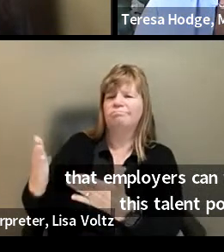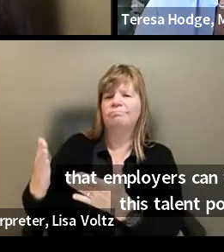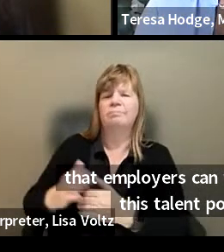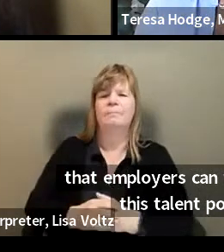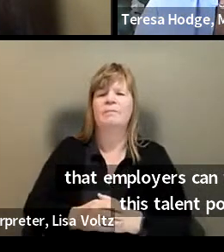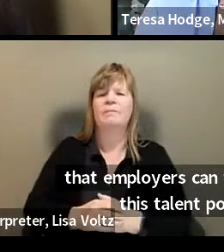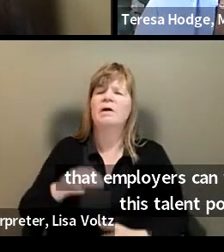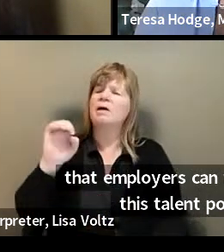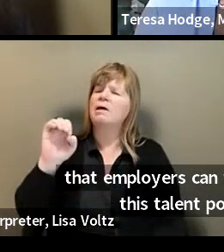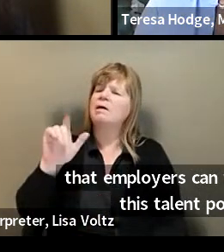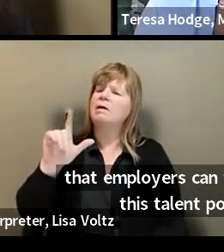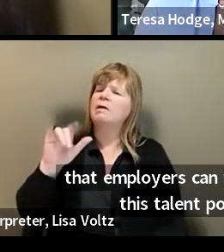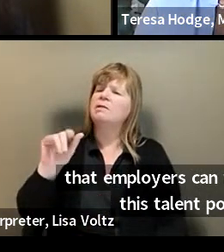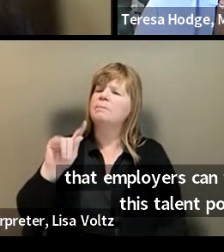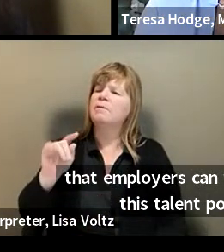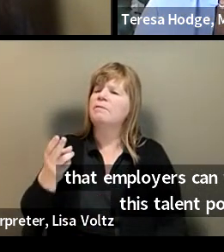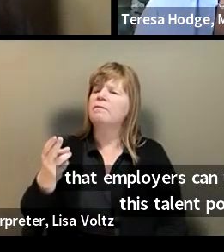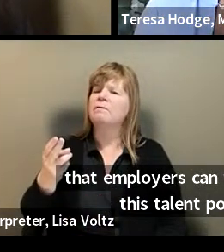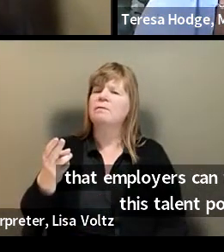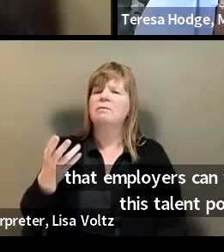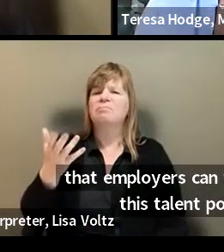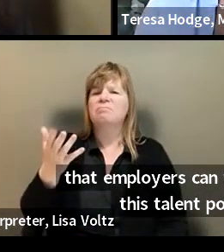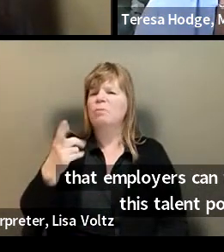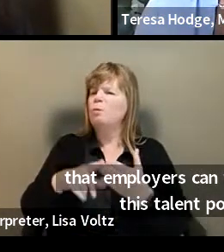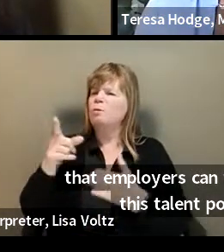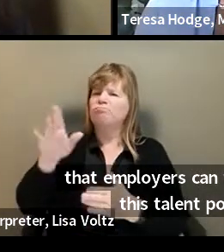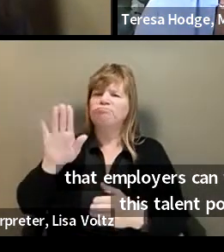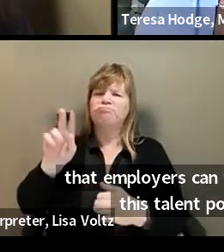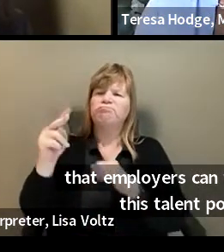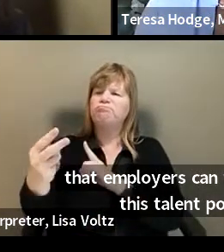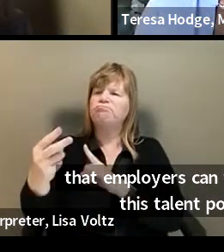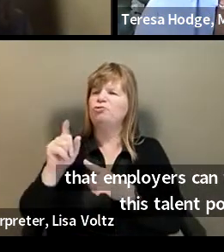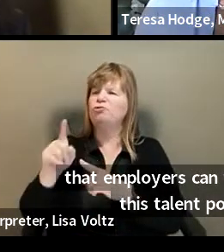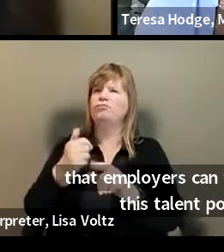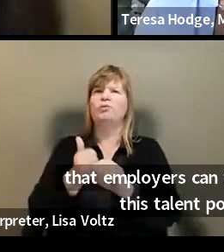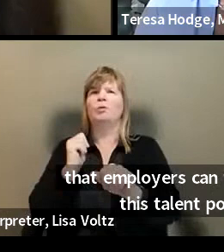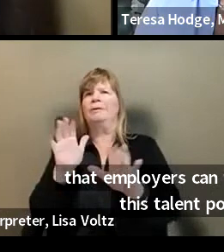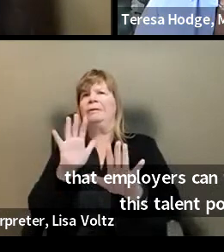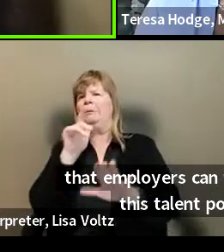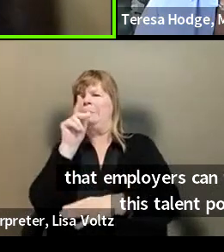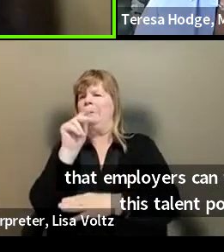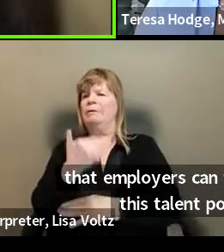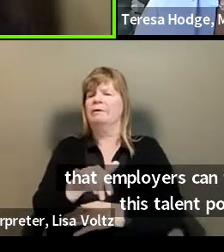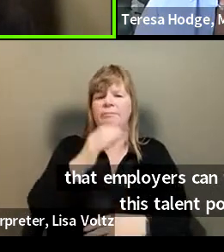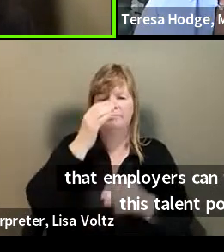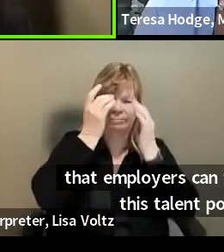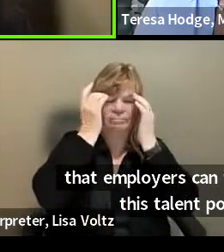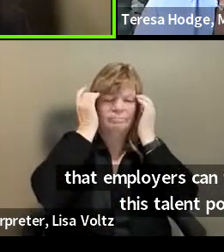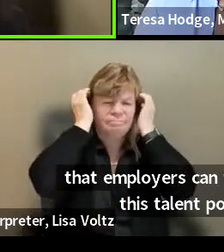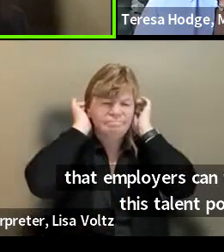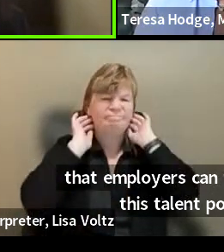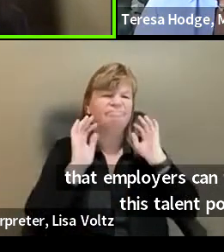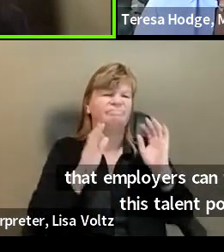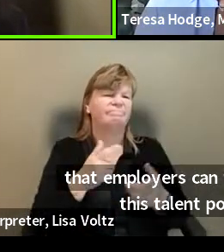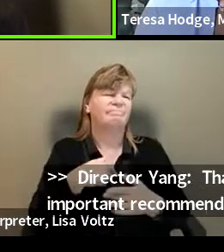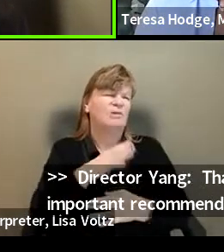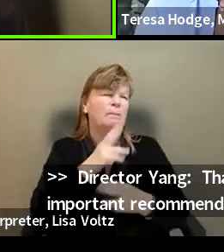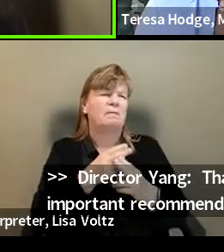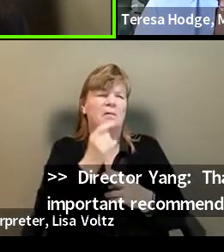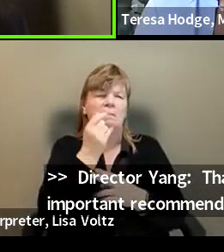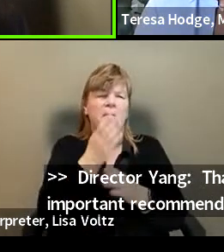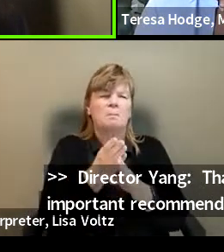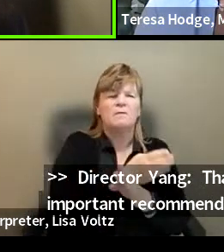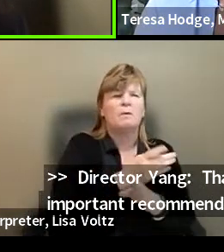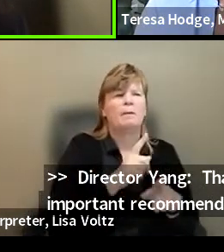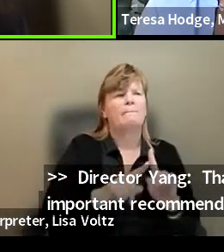Elizabeth, what practices do you recommend should be avoided? I alluded to some of them in the previous question, um,